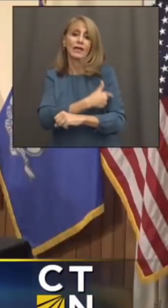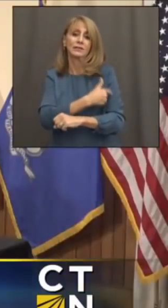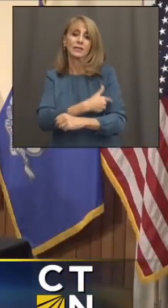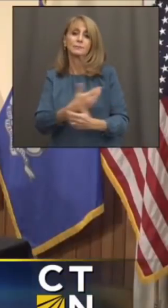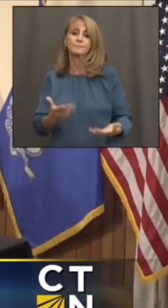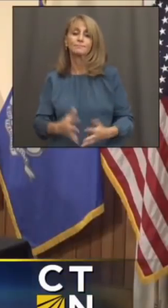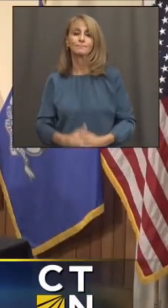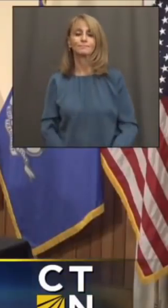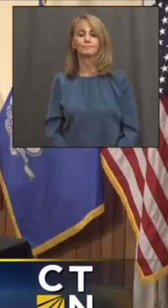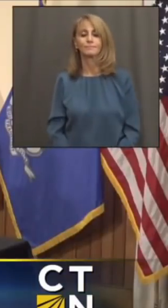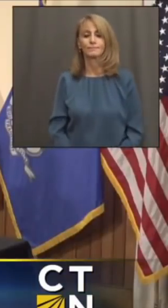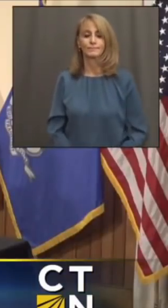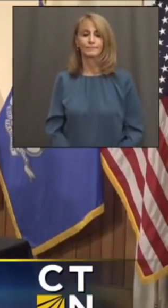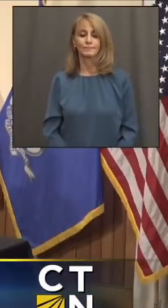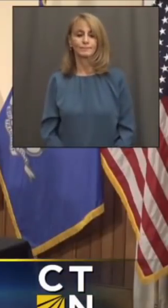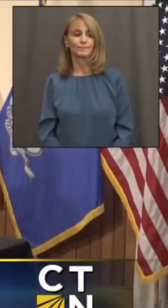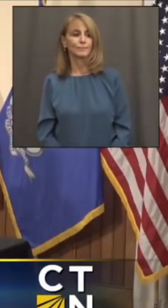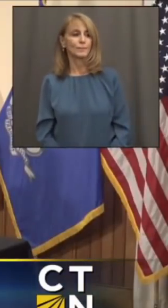Okay. Thank you.